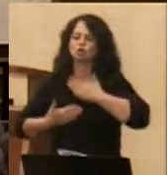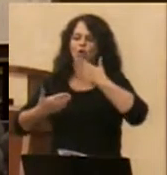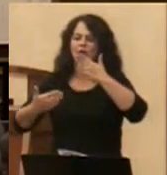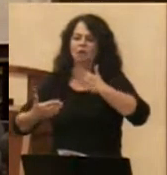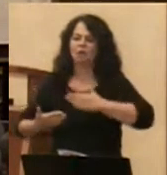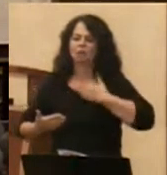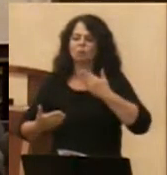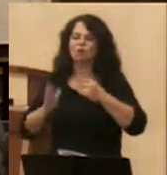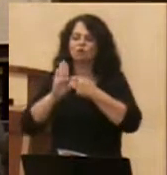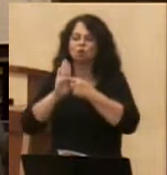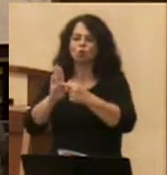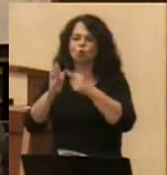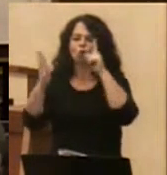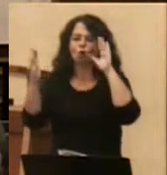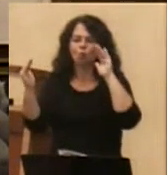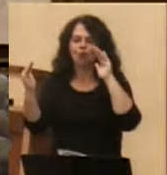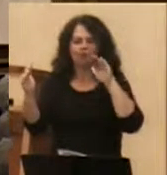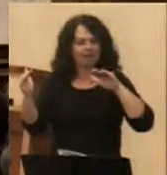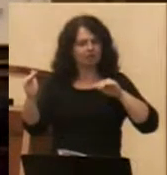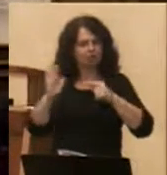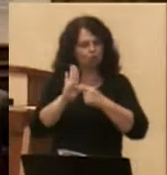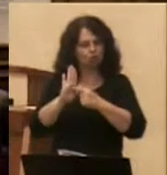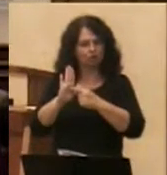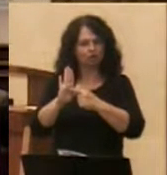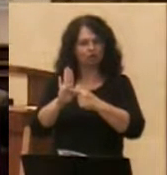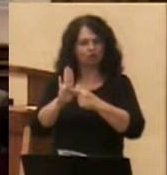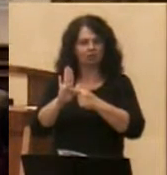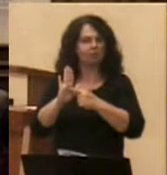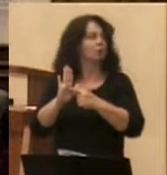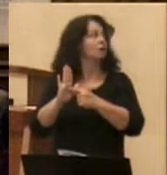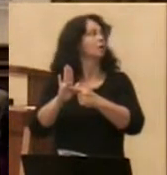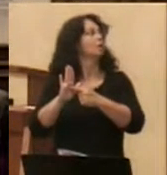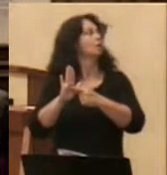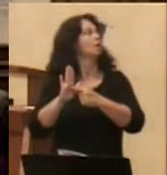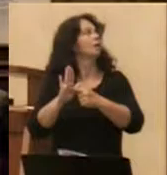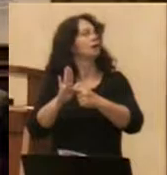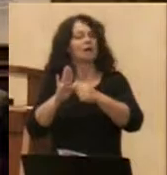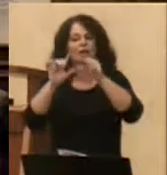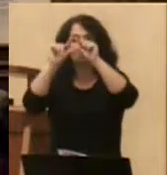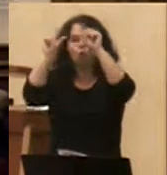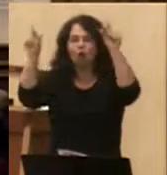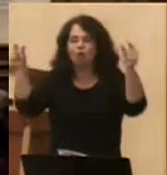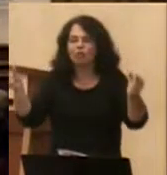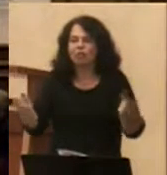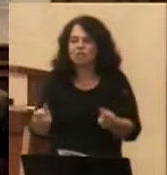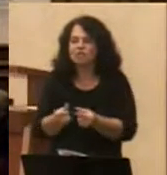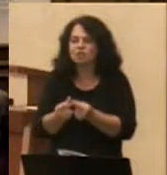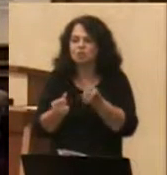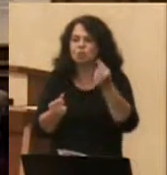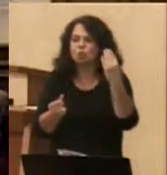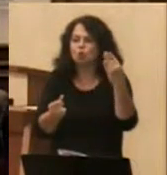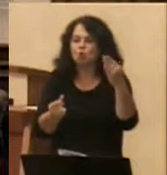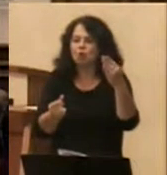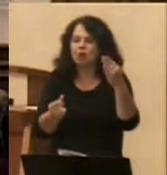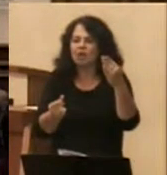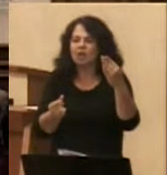hope not yet revealed. And around this blue field is a golden ring